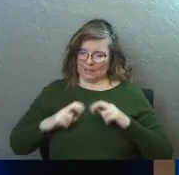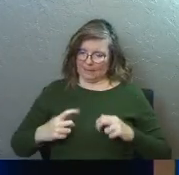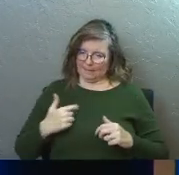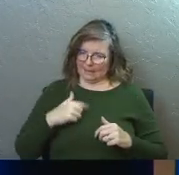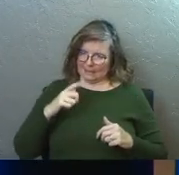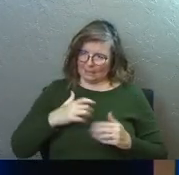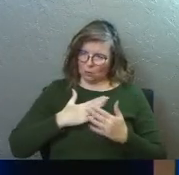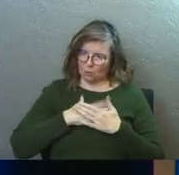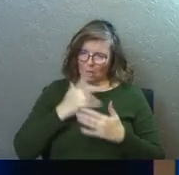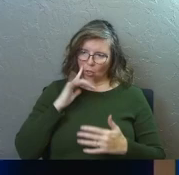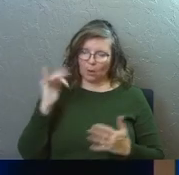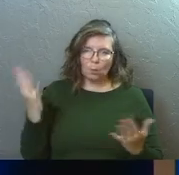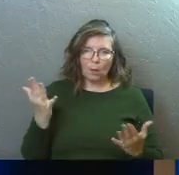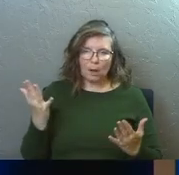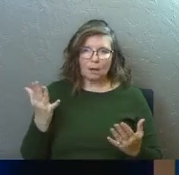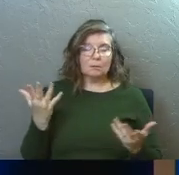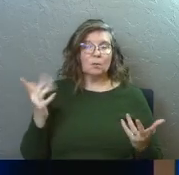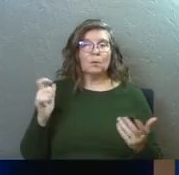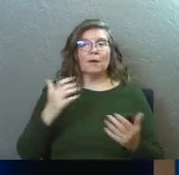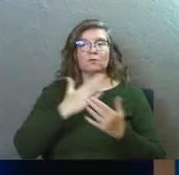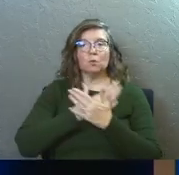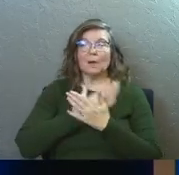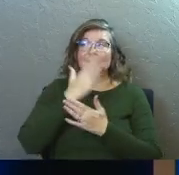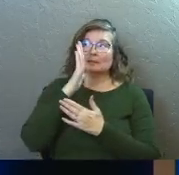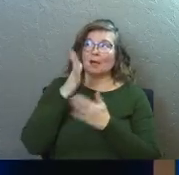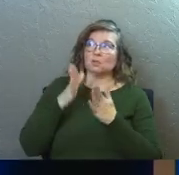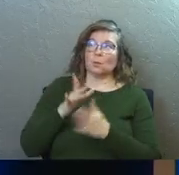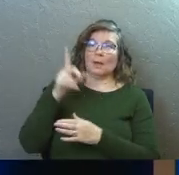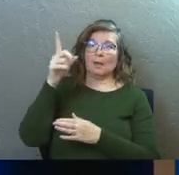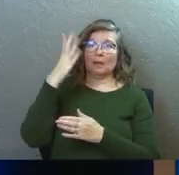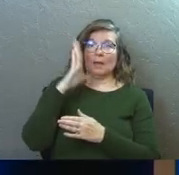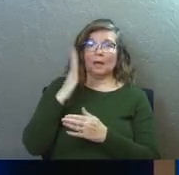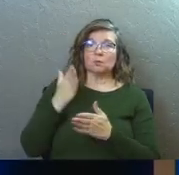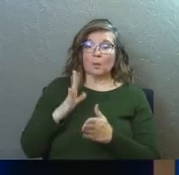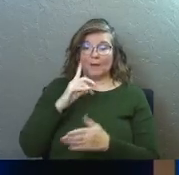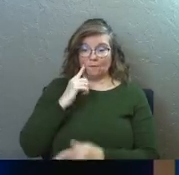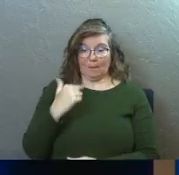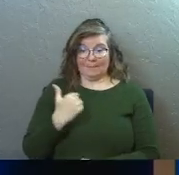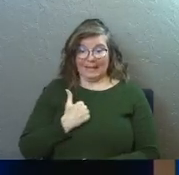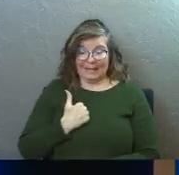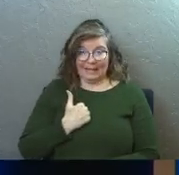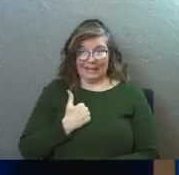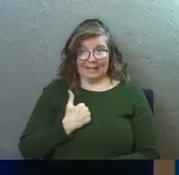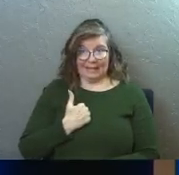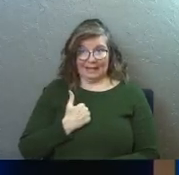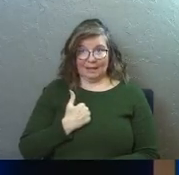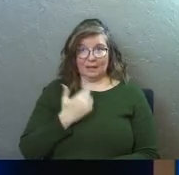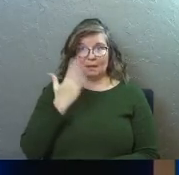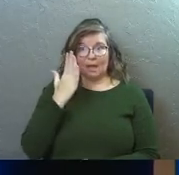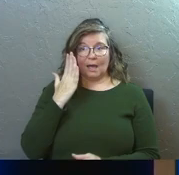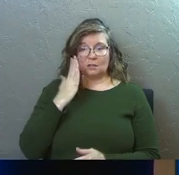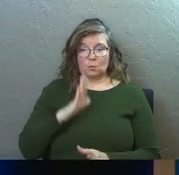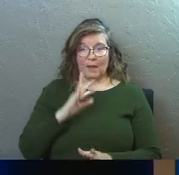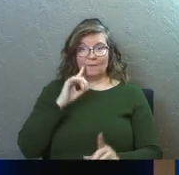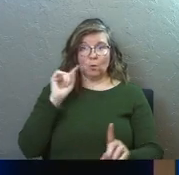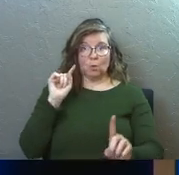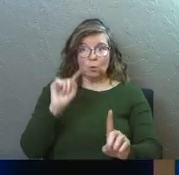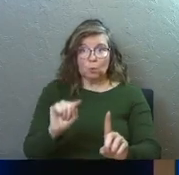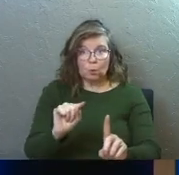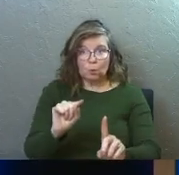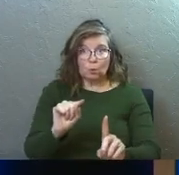So what's the solution? The solution is we have to rest God's way. God's way for me. God's way for you.